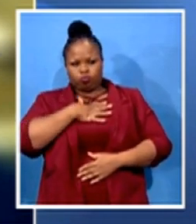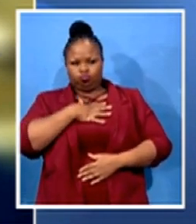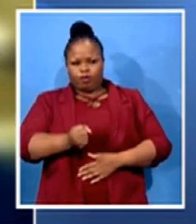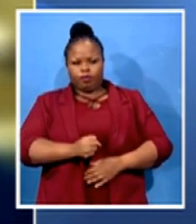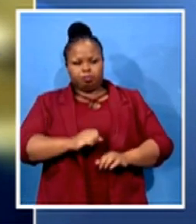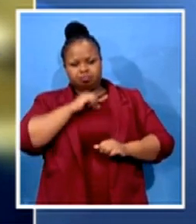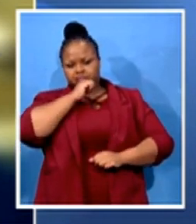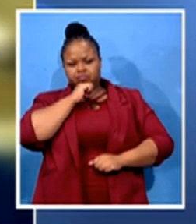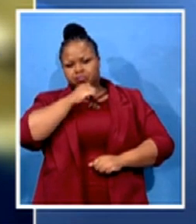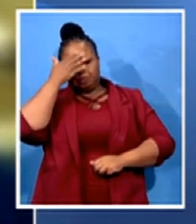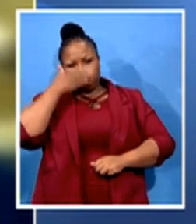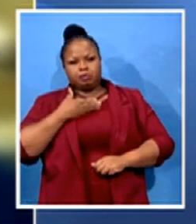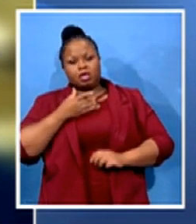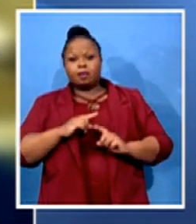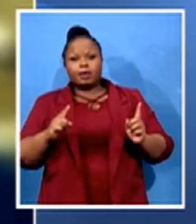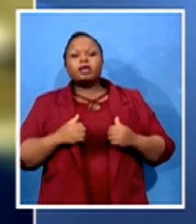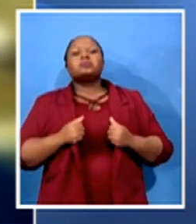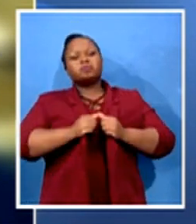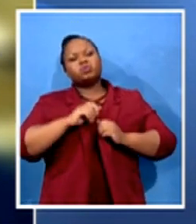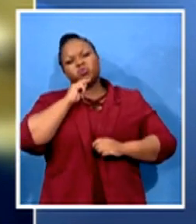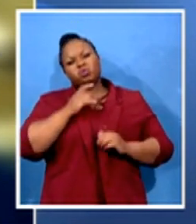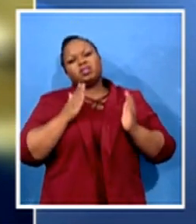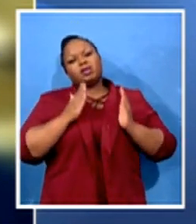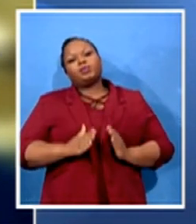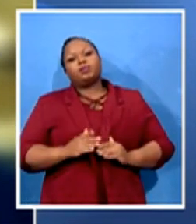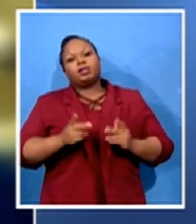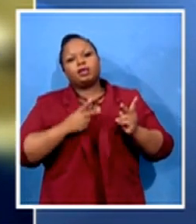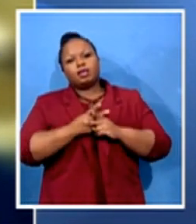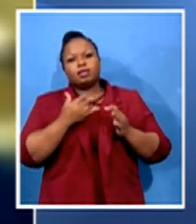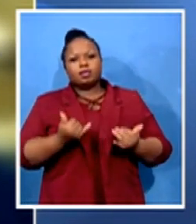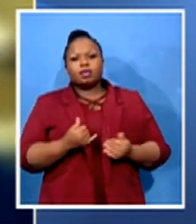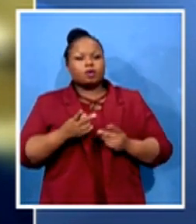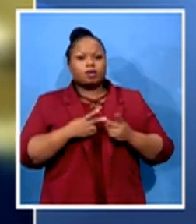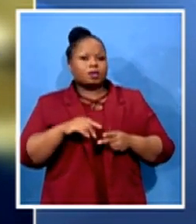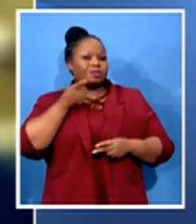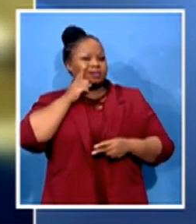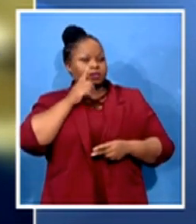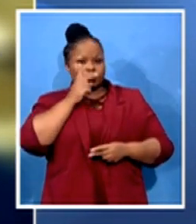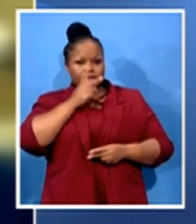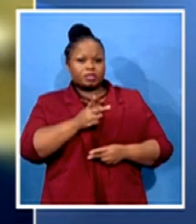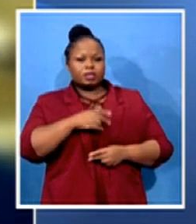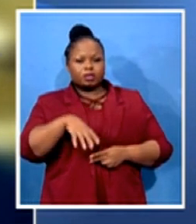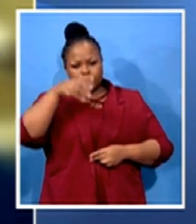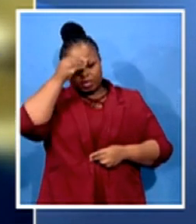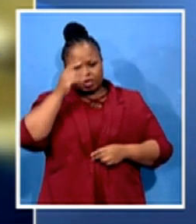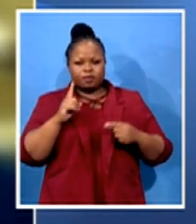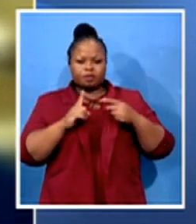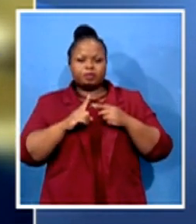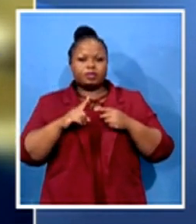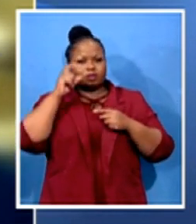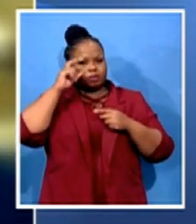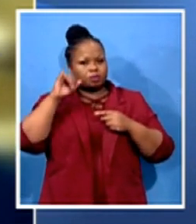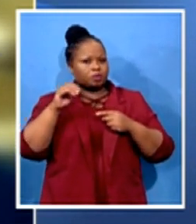are human beings. And therefore, let's take a listen at what Joe Biden had to say to African-Americans.